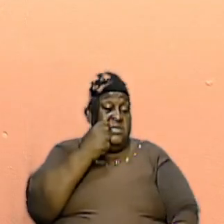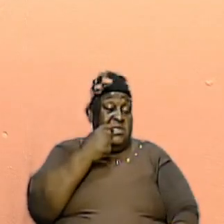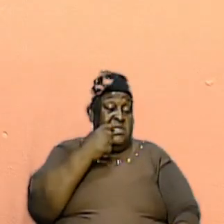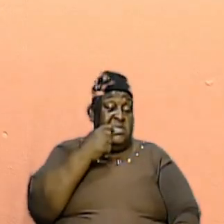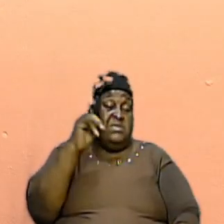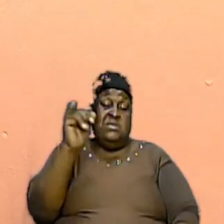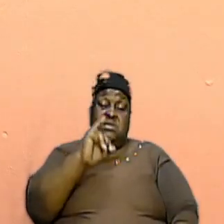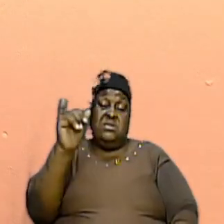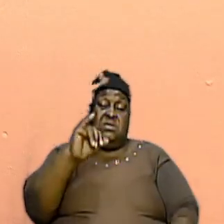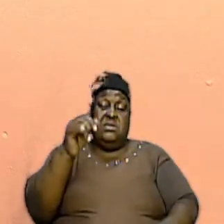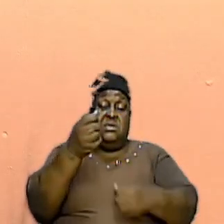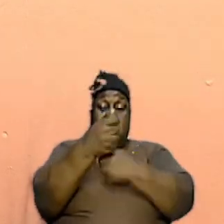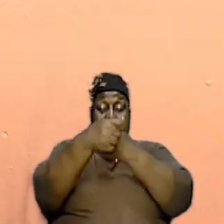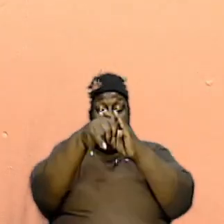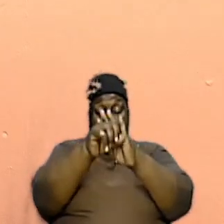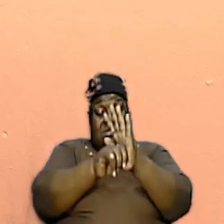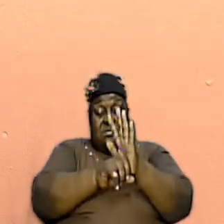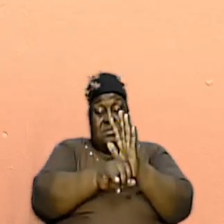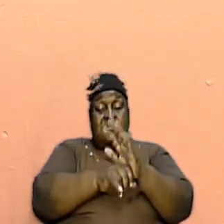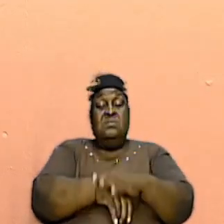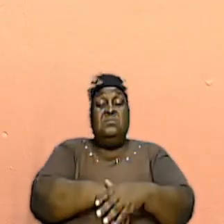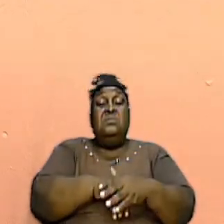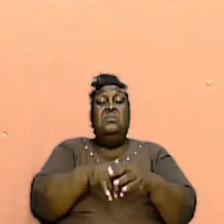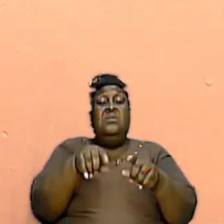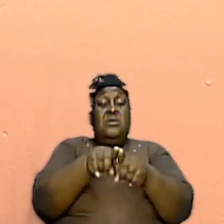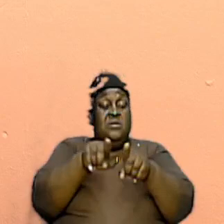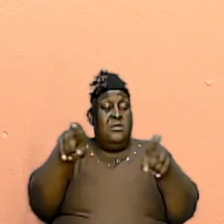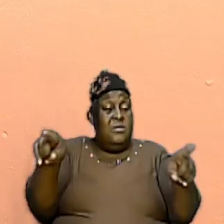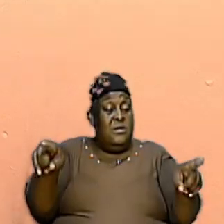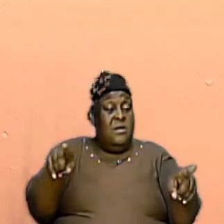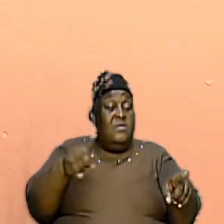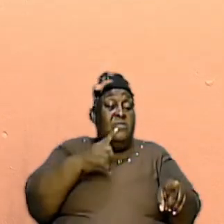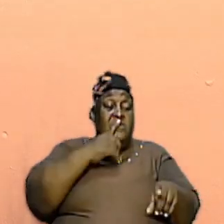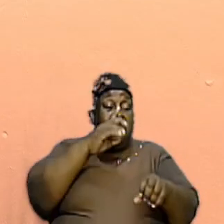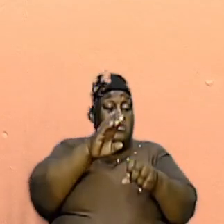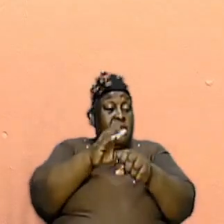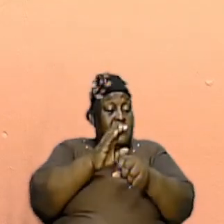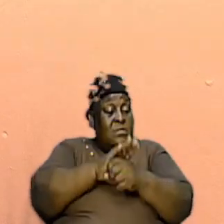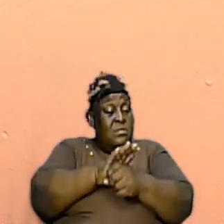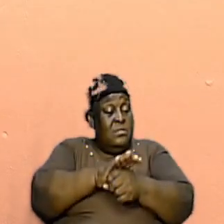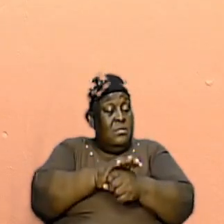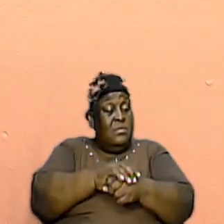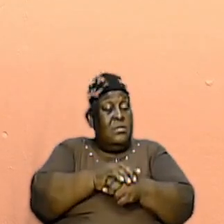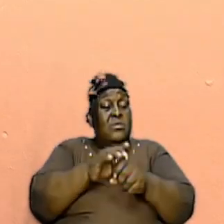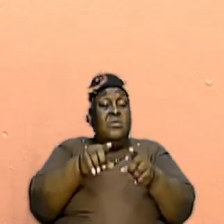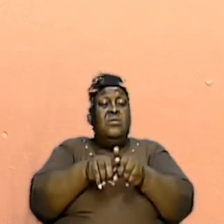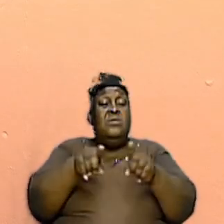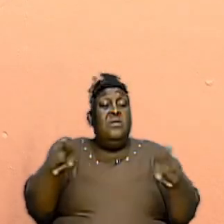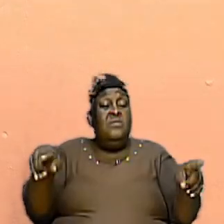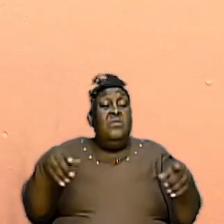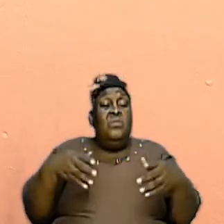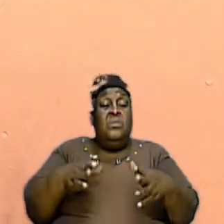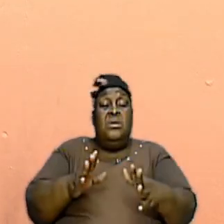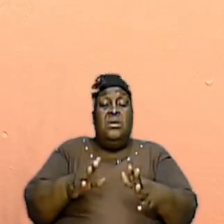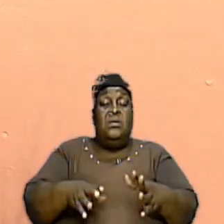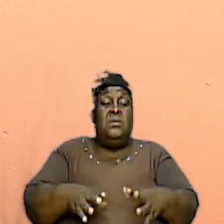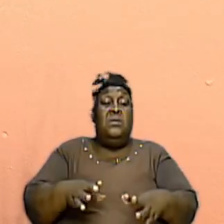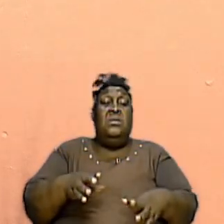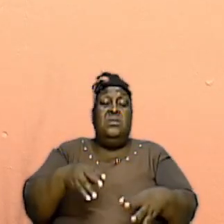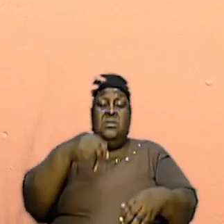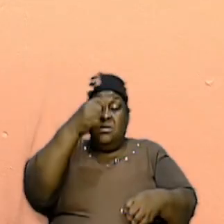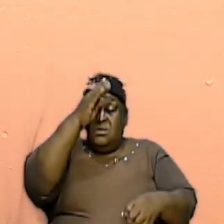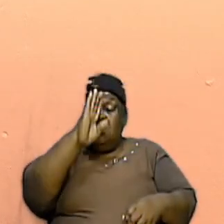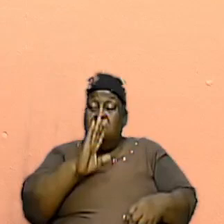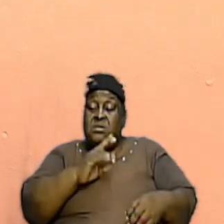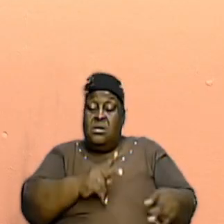same salvation, it is under, however, a different covenant with different approaches, but it is God